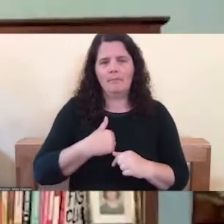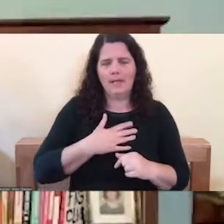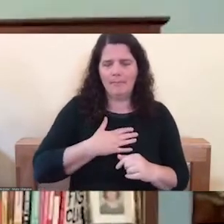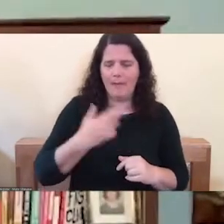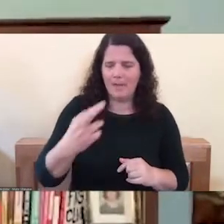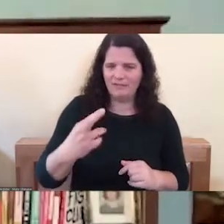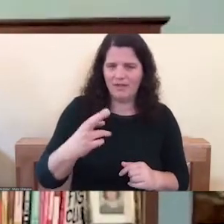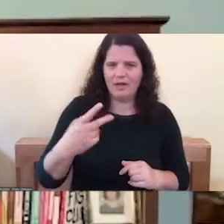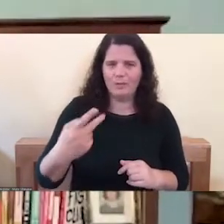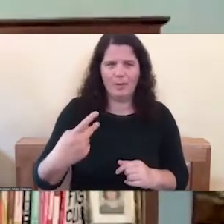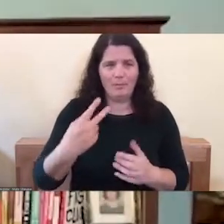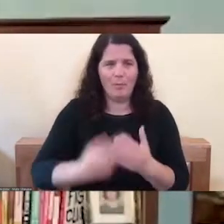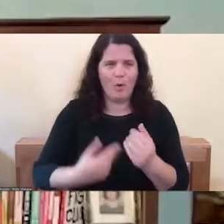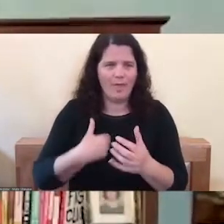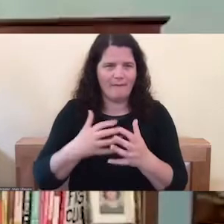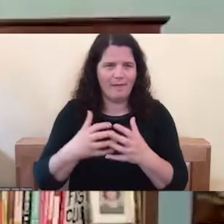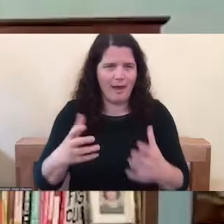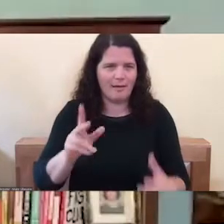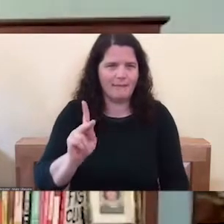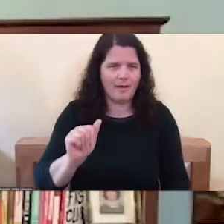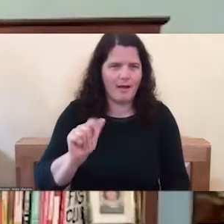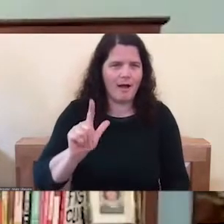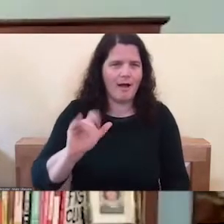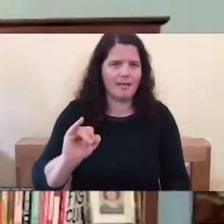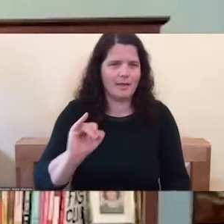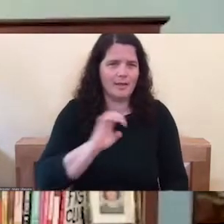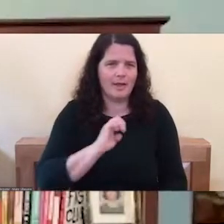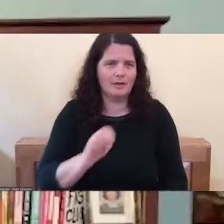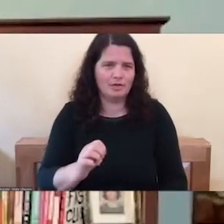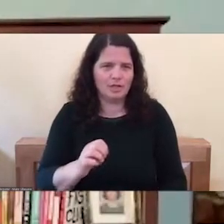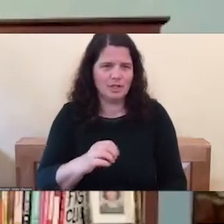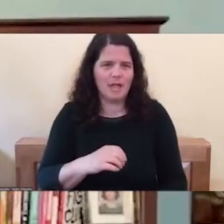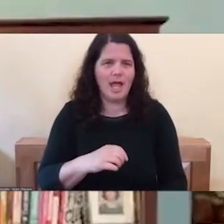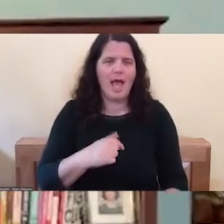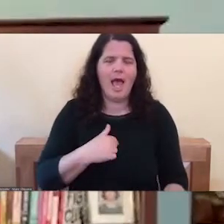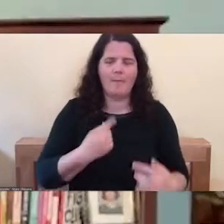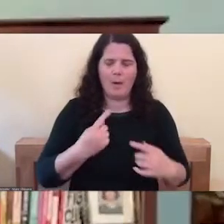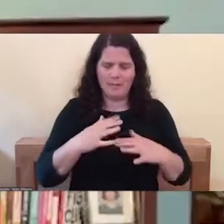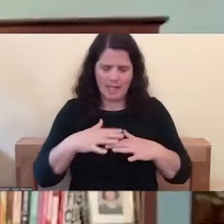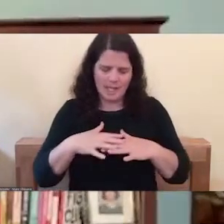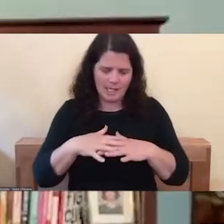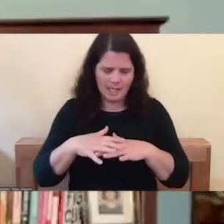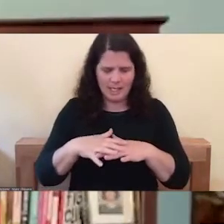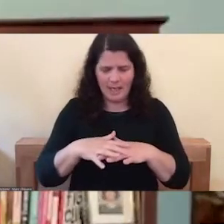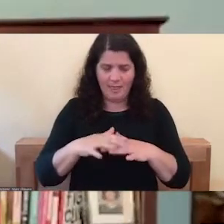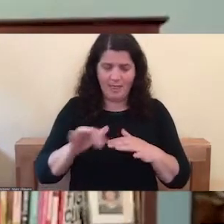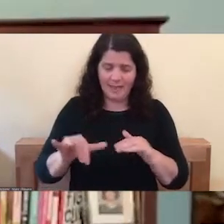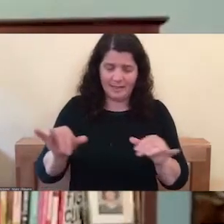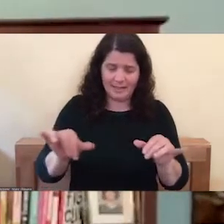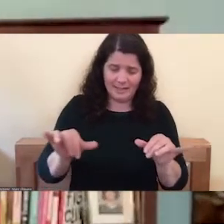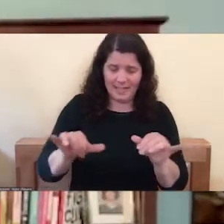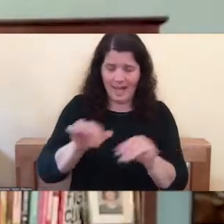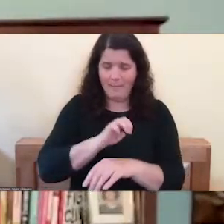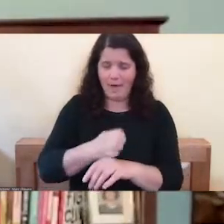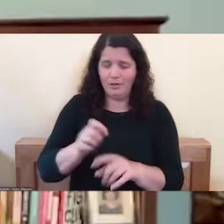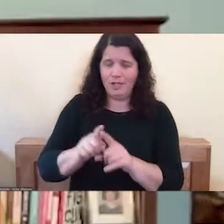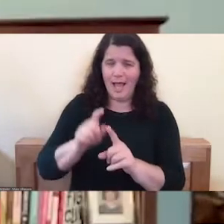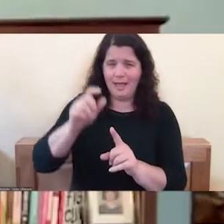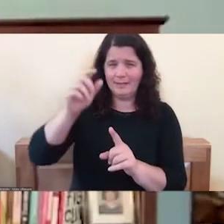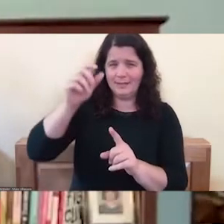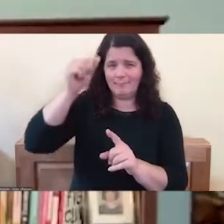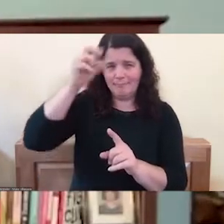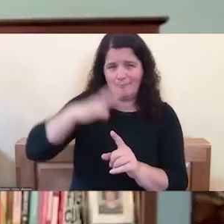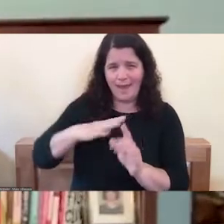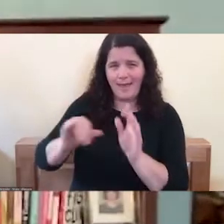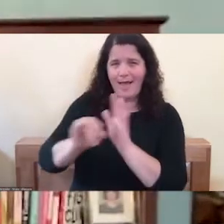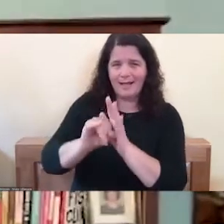funny. I mean, I, I can't, I can't really disentangle doom. Is it the same energy that comes to a male identified person? I I'm not sure. I mean,